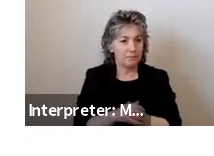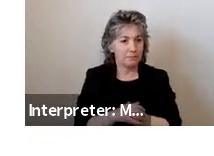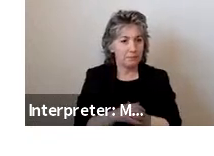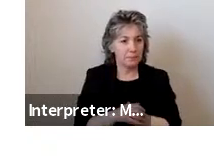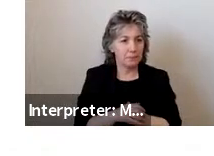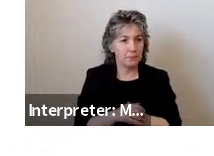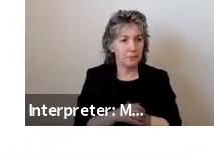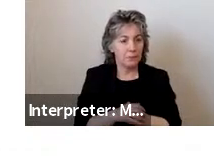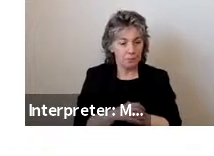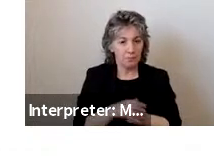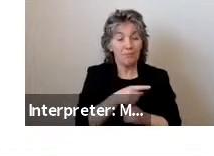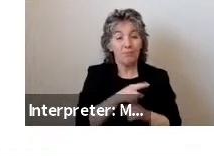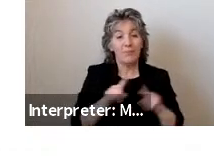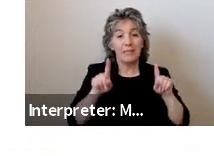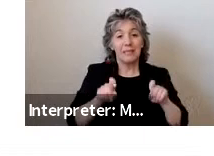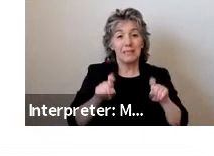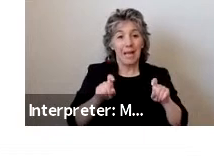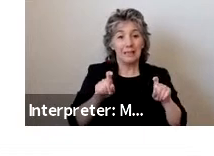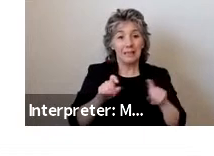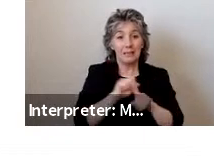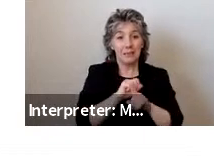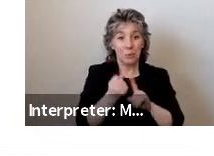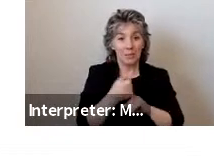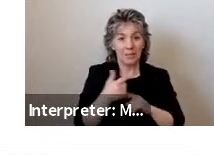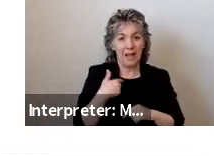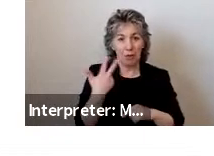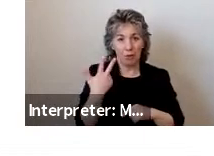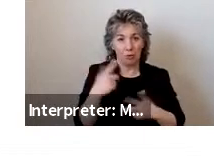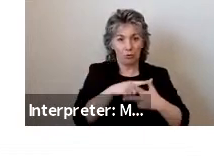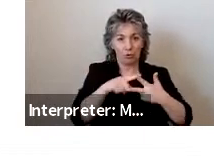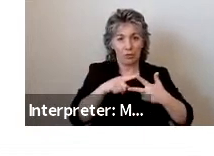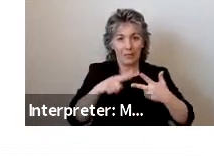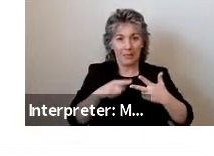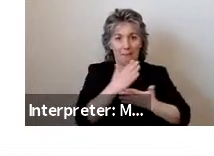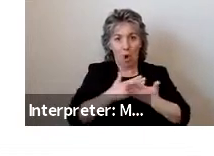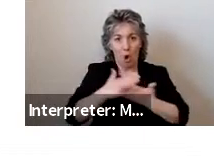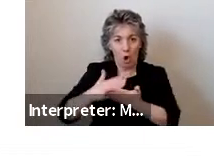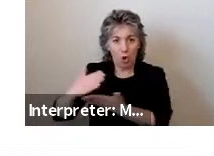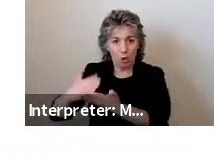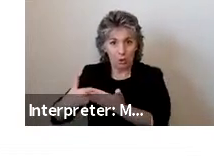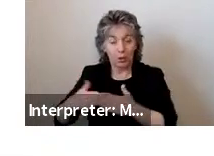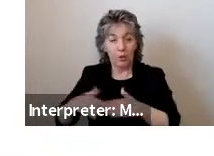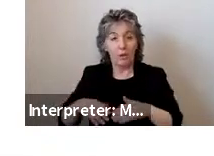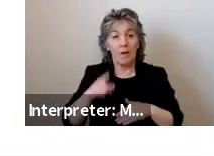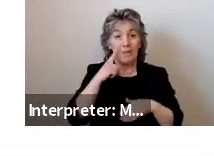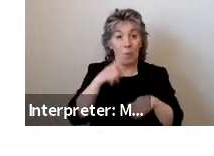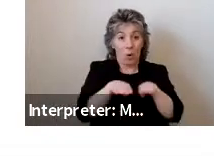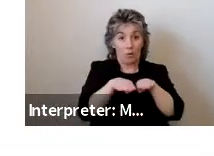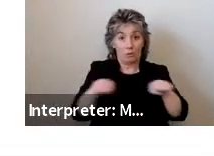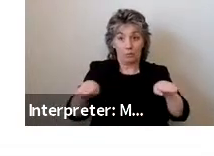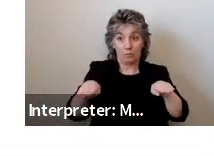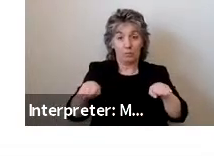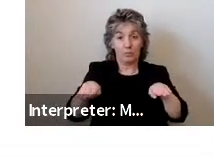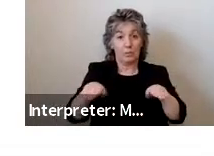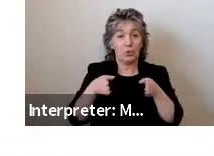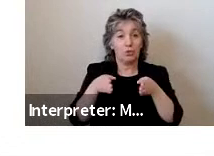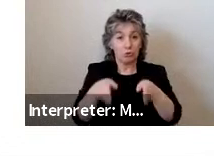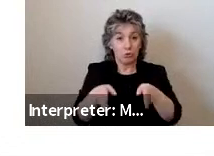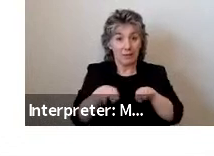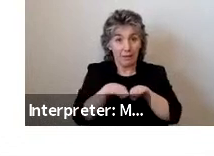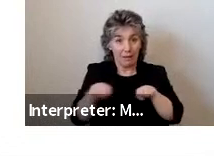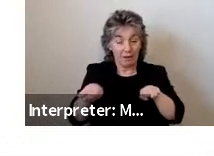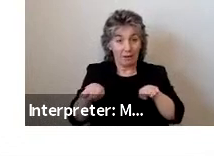The test conditions simulated a three-segment ramp deployment to below street level, street level,